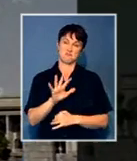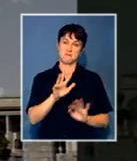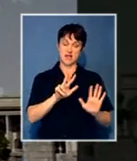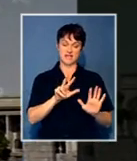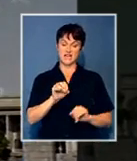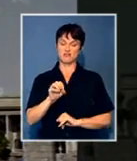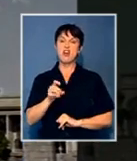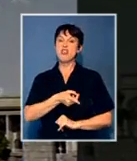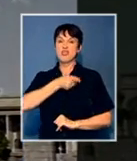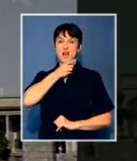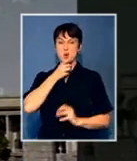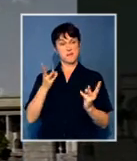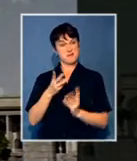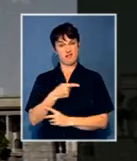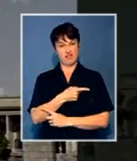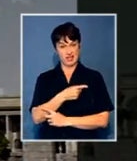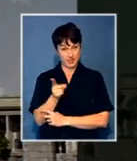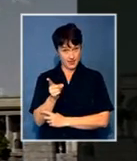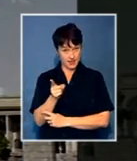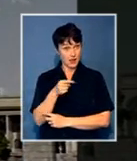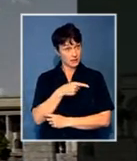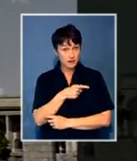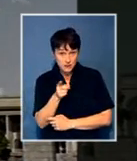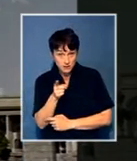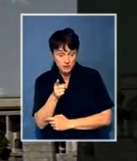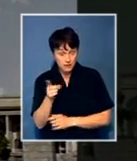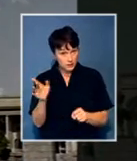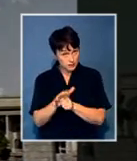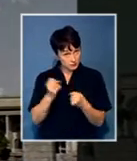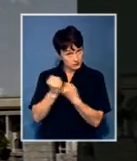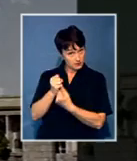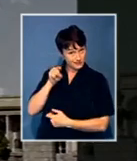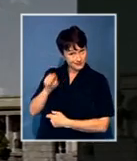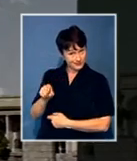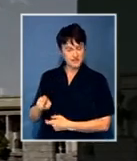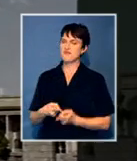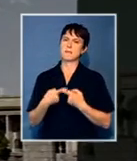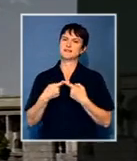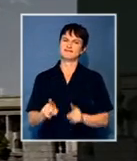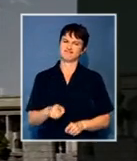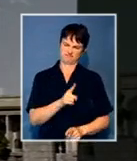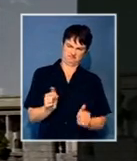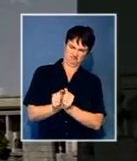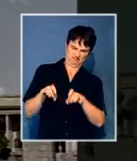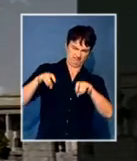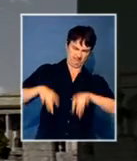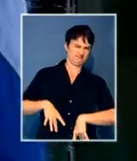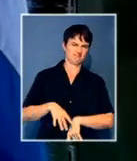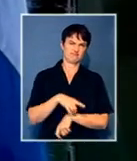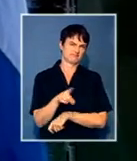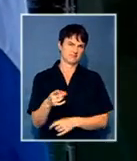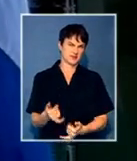800,000 people, do not associate themselves with this action